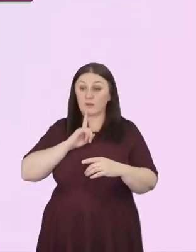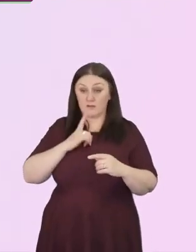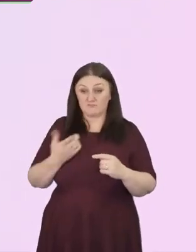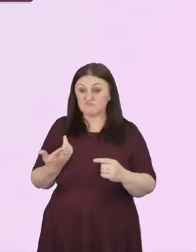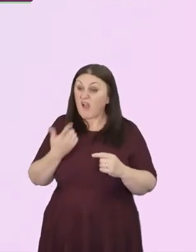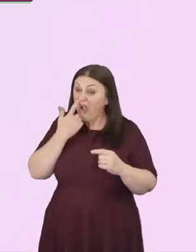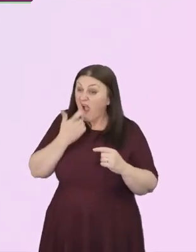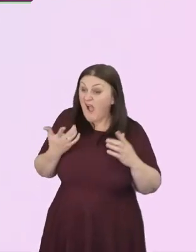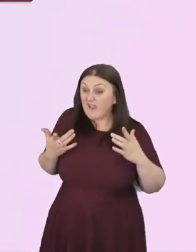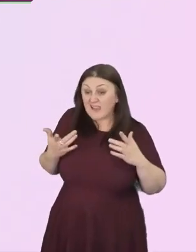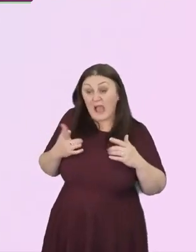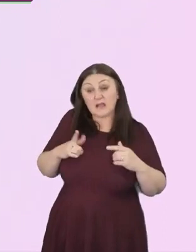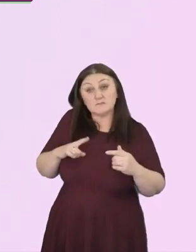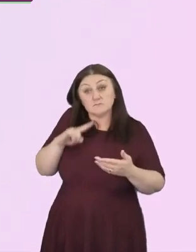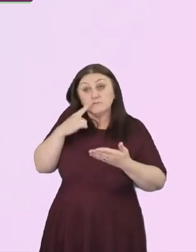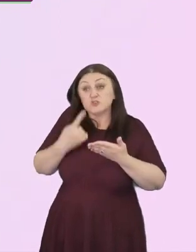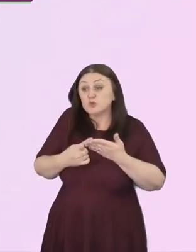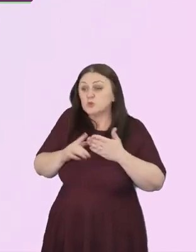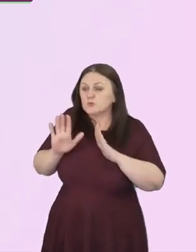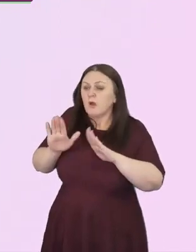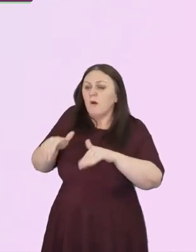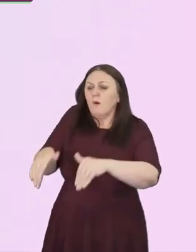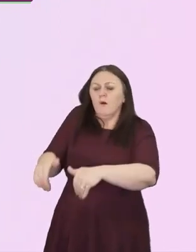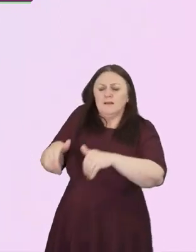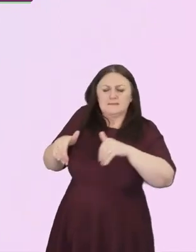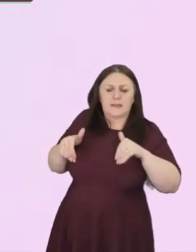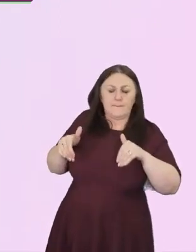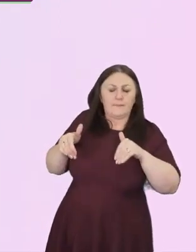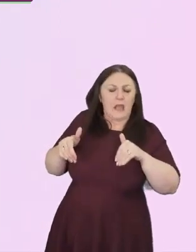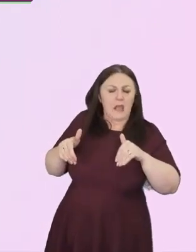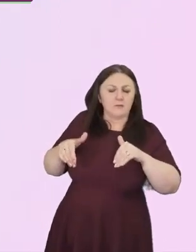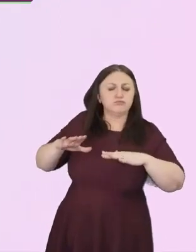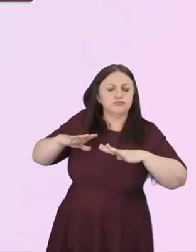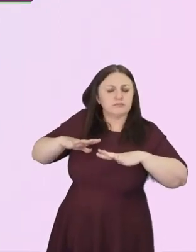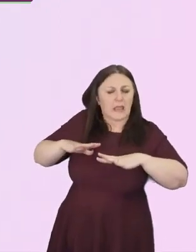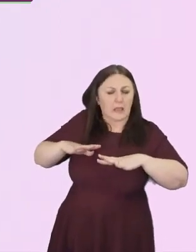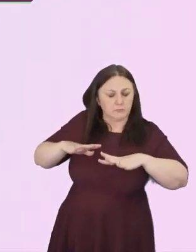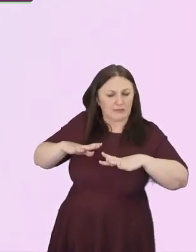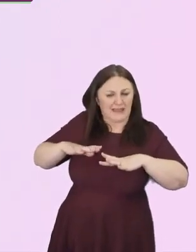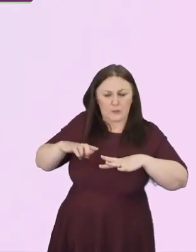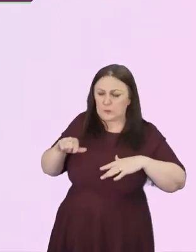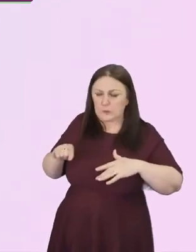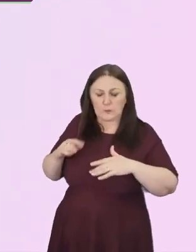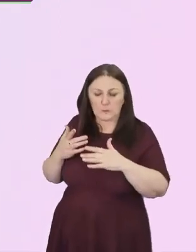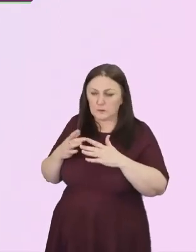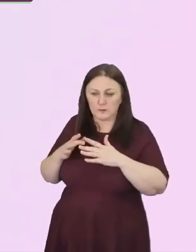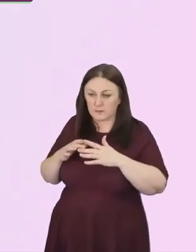I can choose to have a break from it all because it's too hard or too threatening.